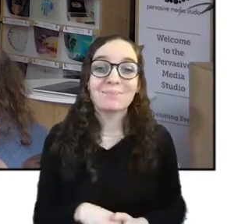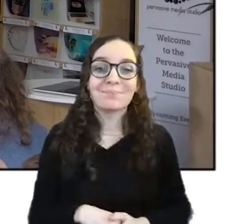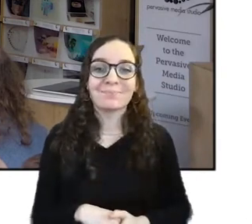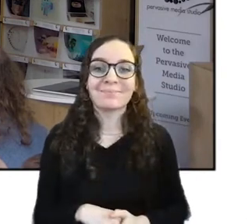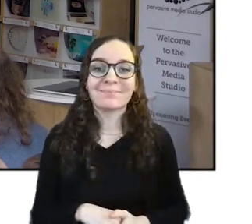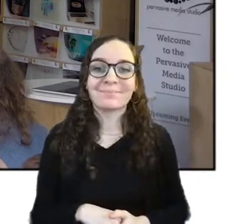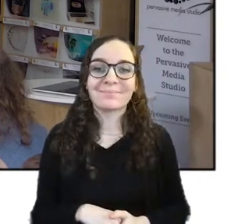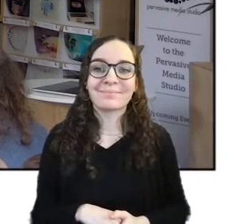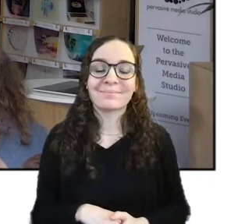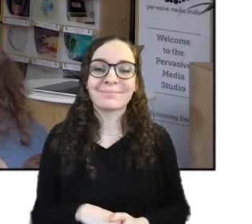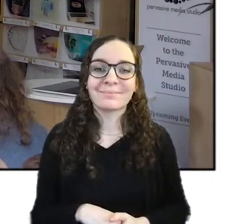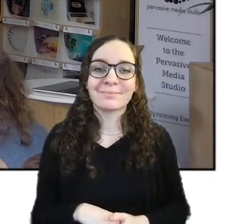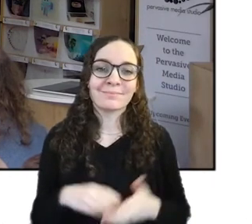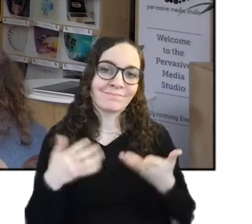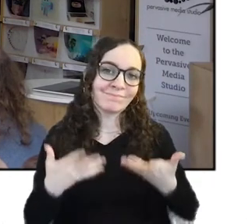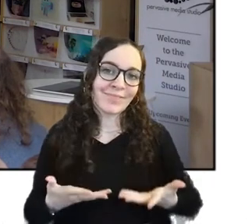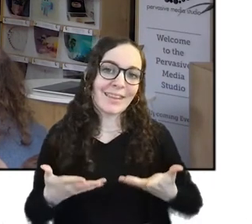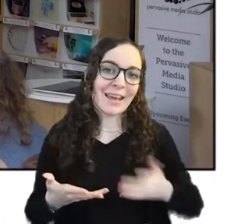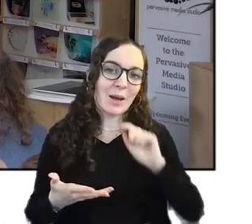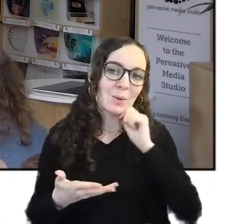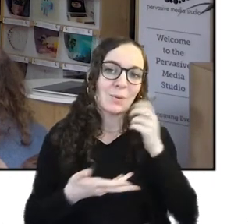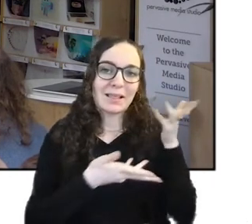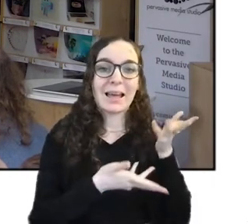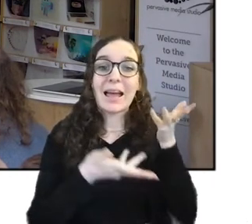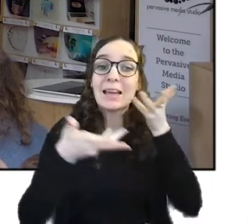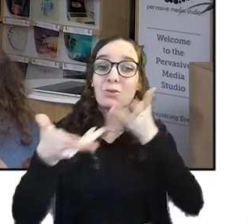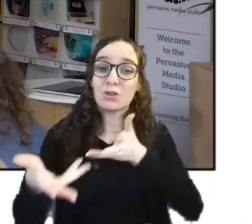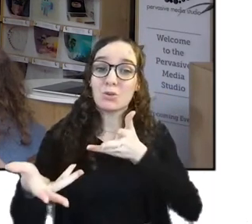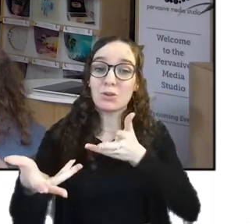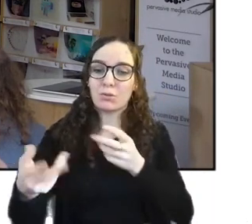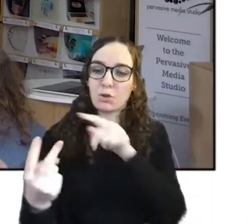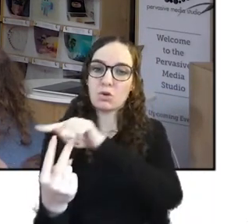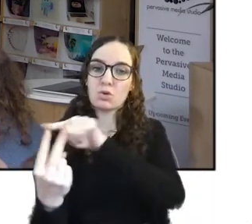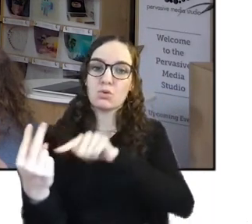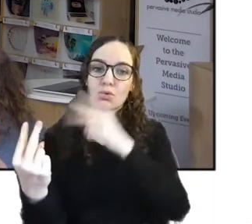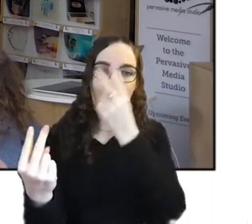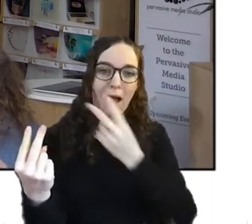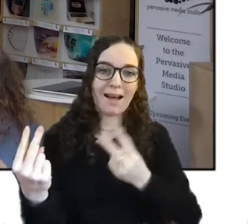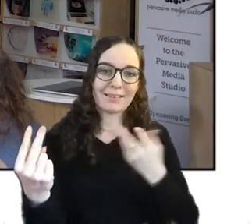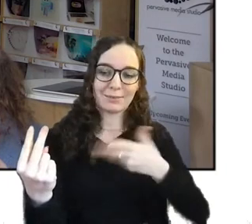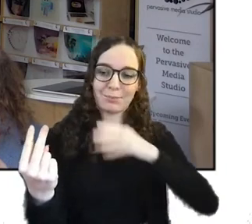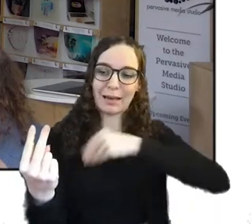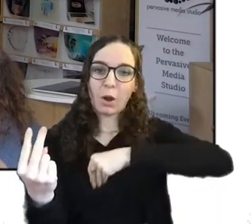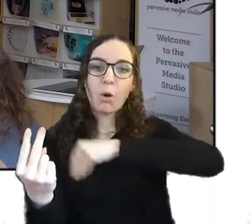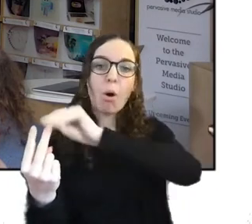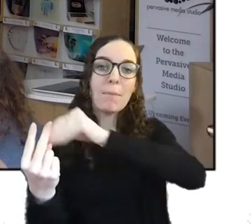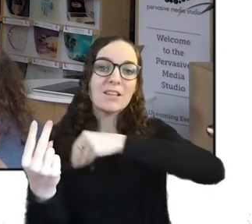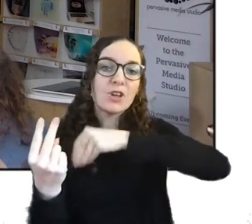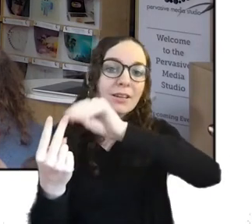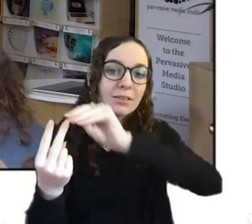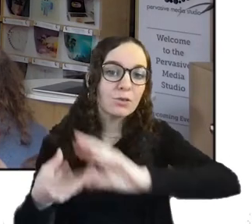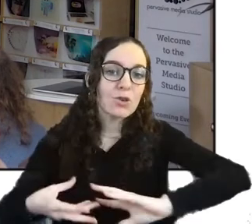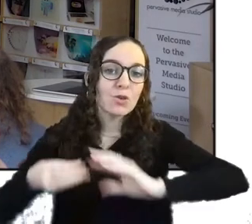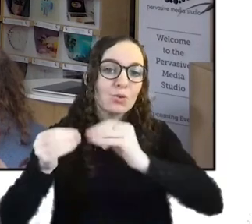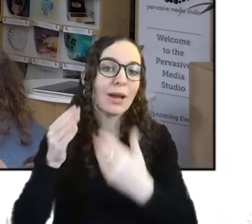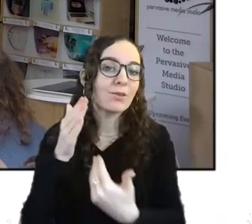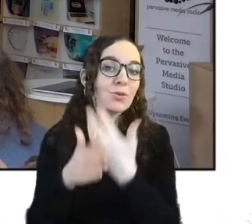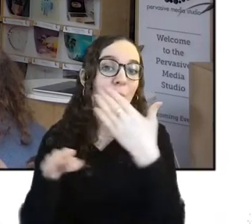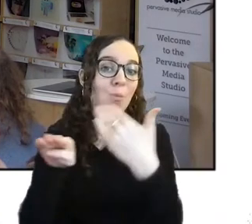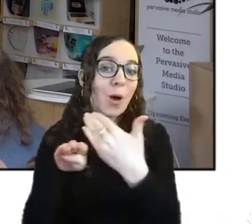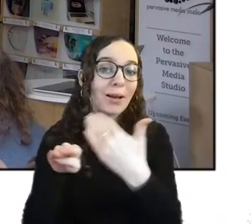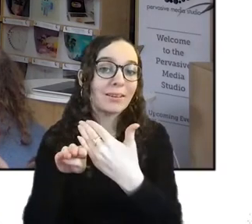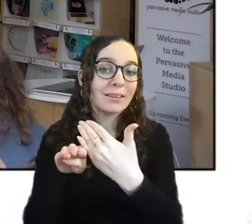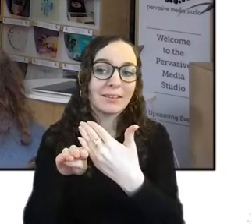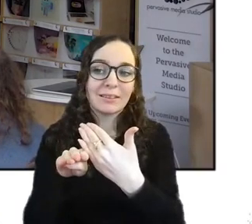artists who we've commissioned to create new work for the program which is julia carlo rossi and